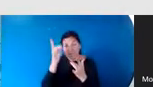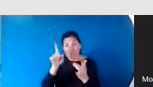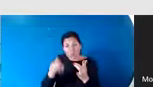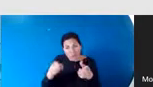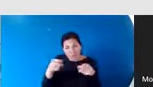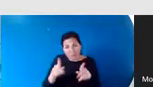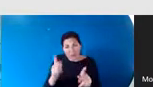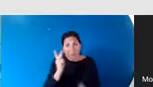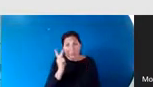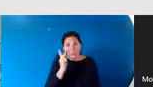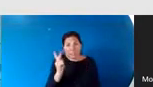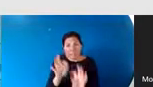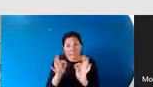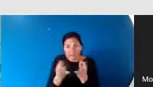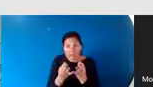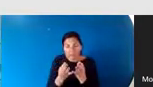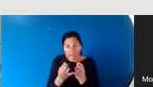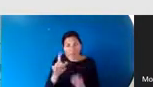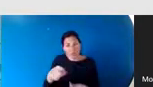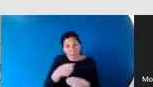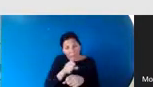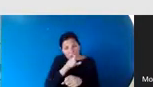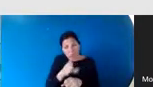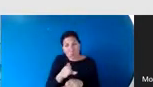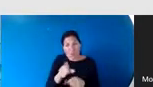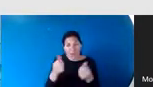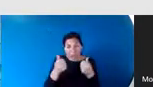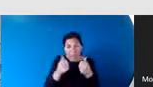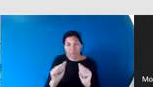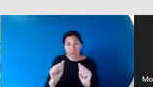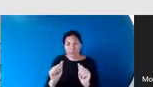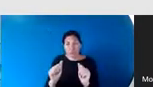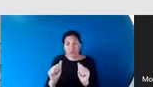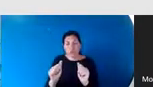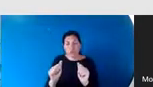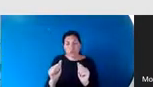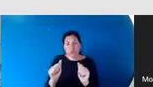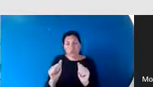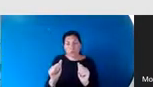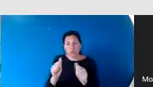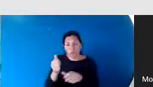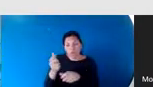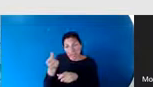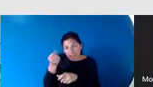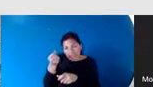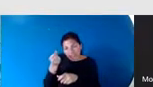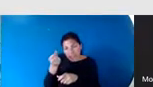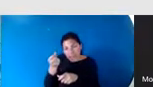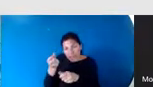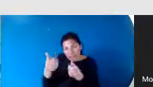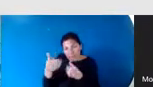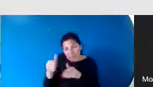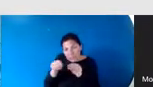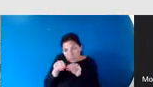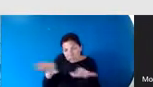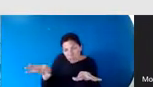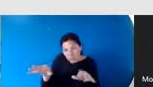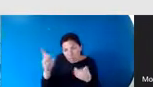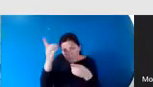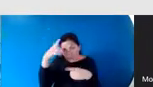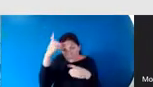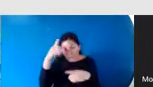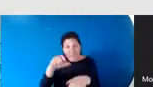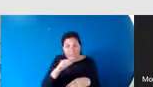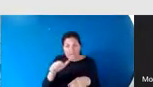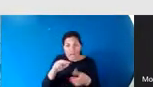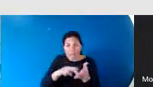allowed to see their family members, that we should make sure that efforts to contain the spread of an infectious disease do not in any way